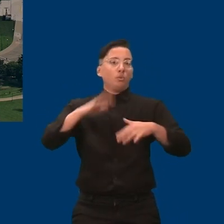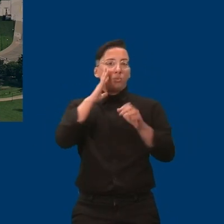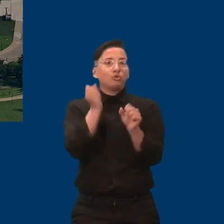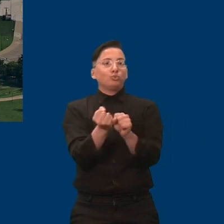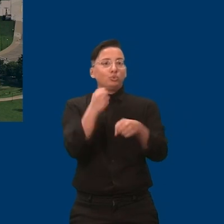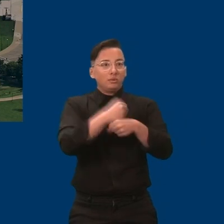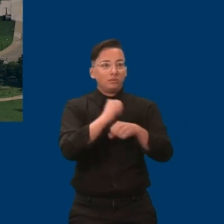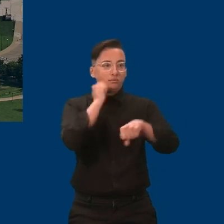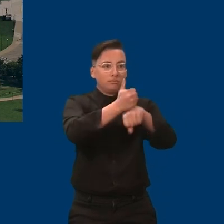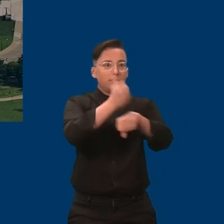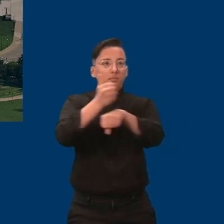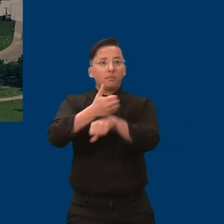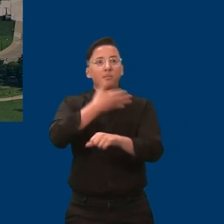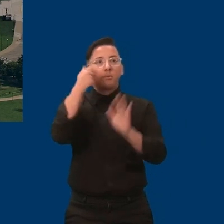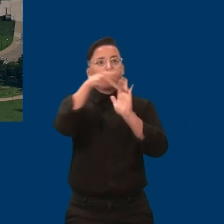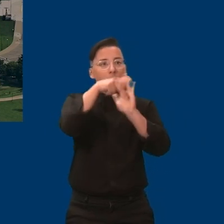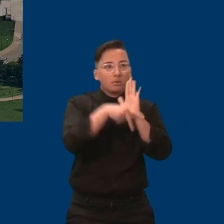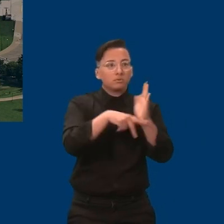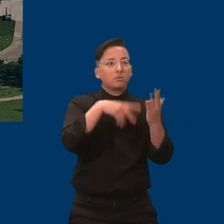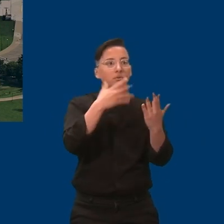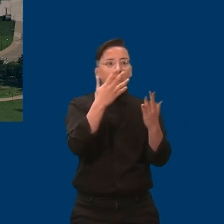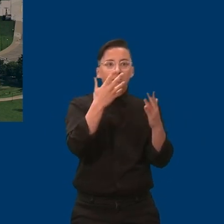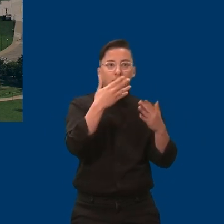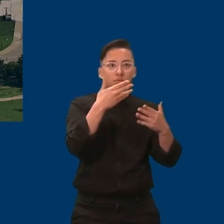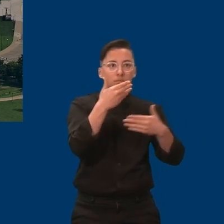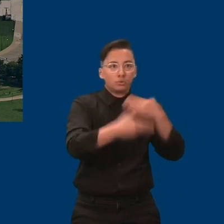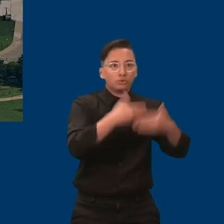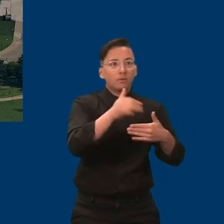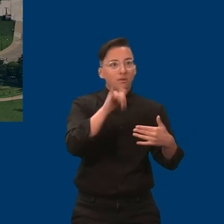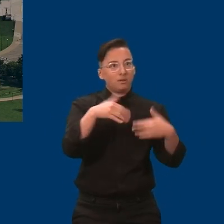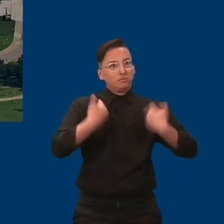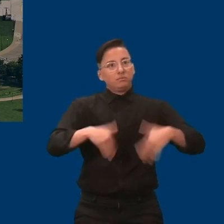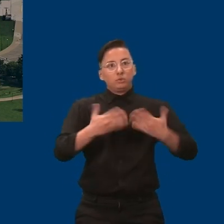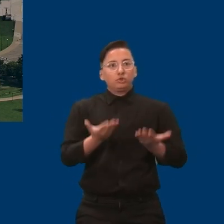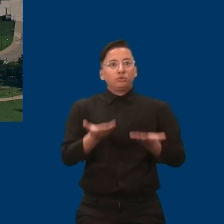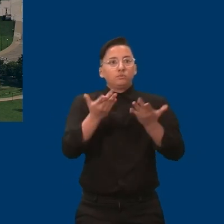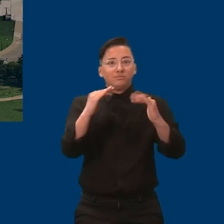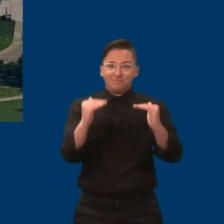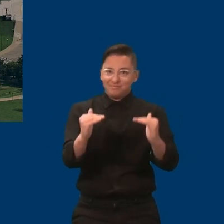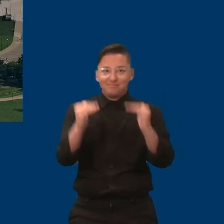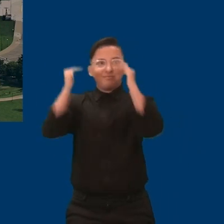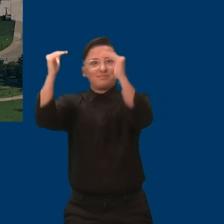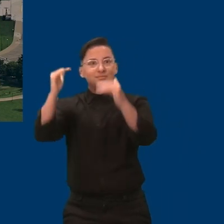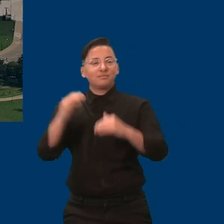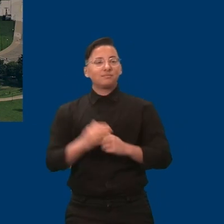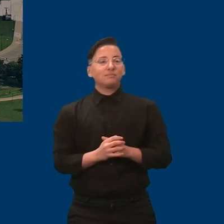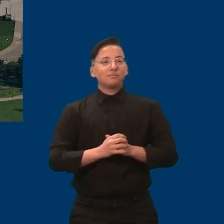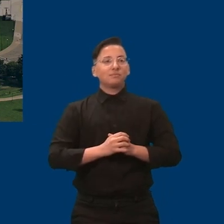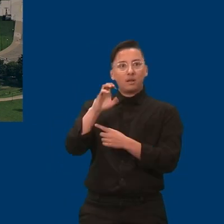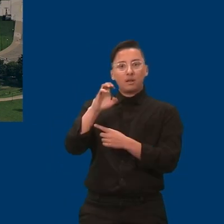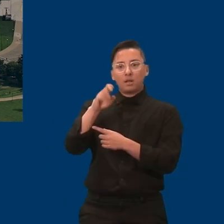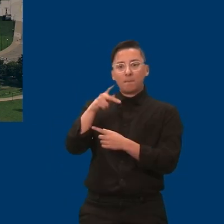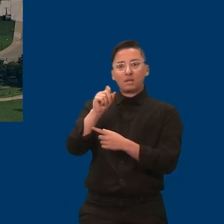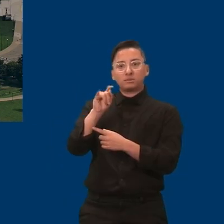that serve our community, the better represented and better served Minnesotans with disabilities will be.